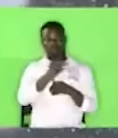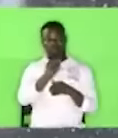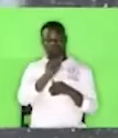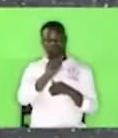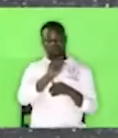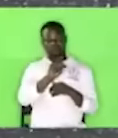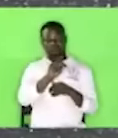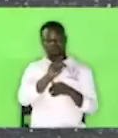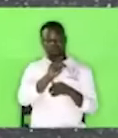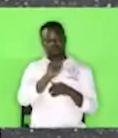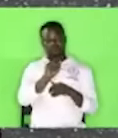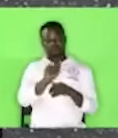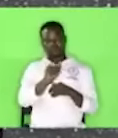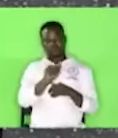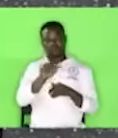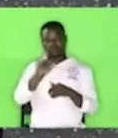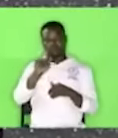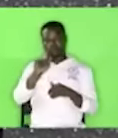Father right